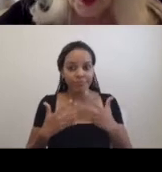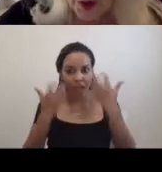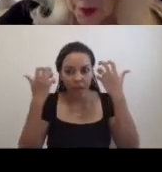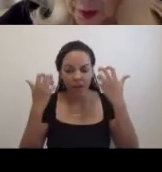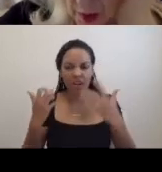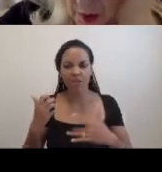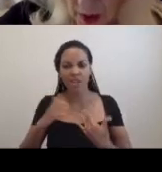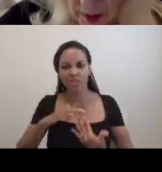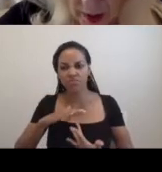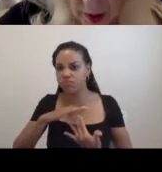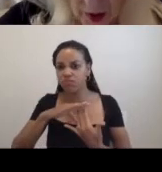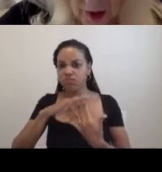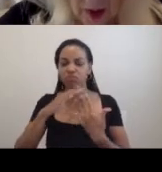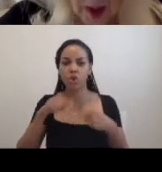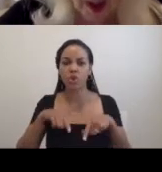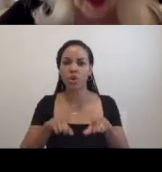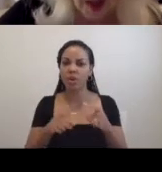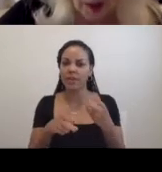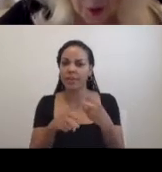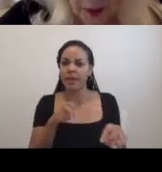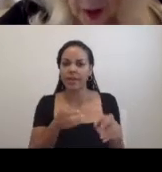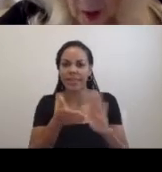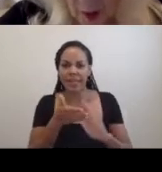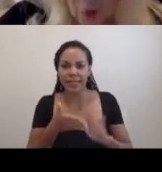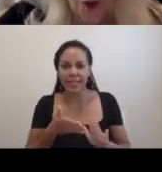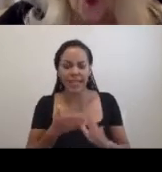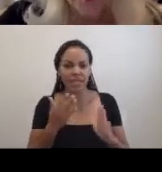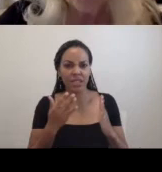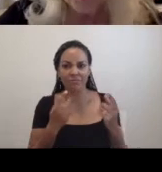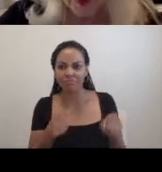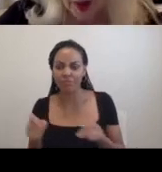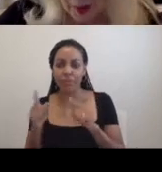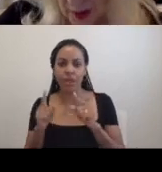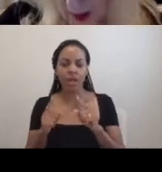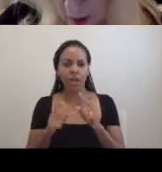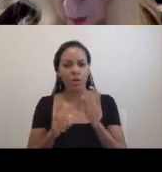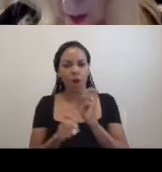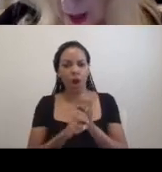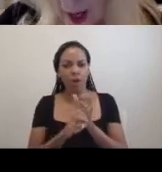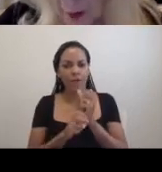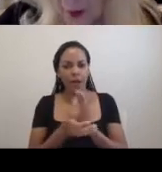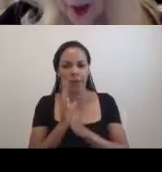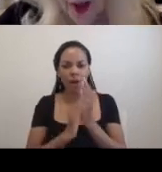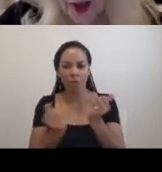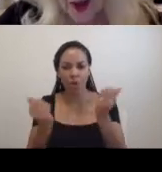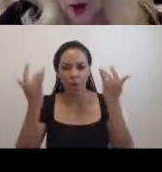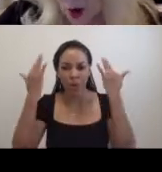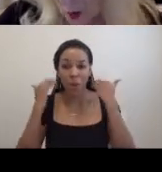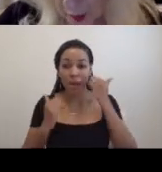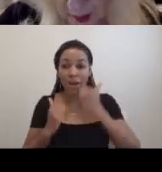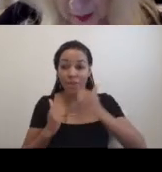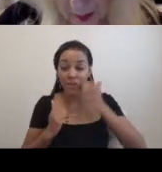during touch sanitation. Not to become overwhelmed by hearing day after day,